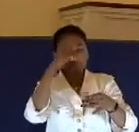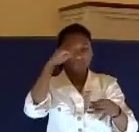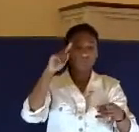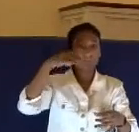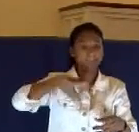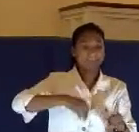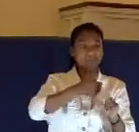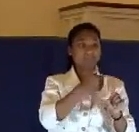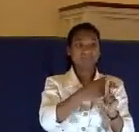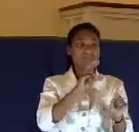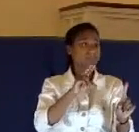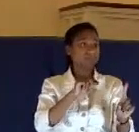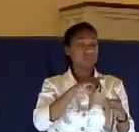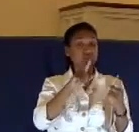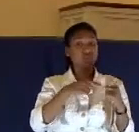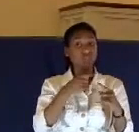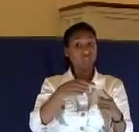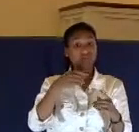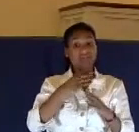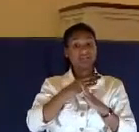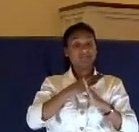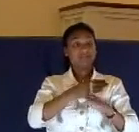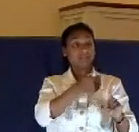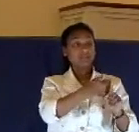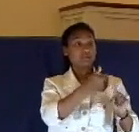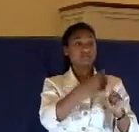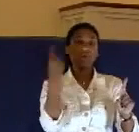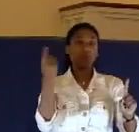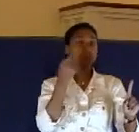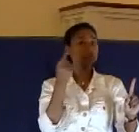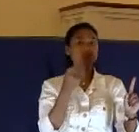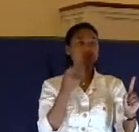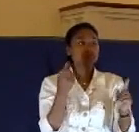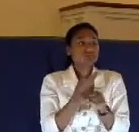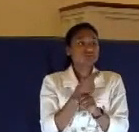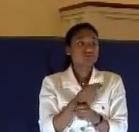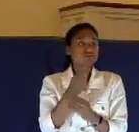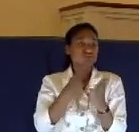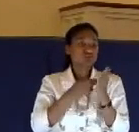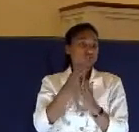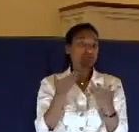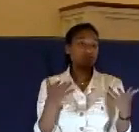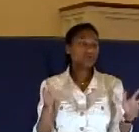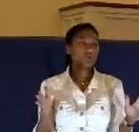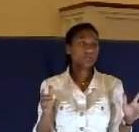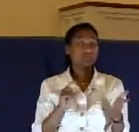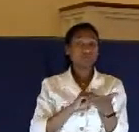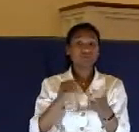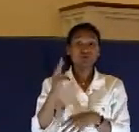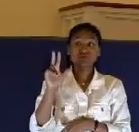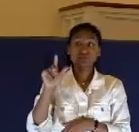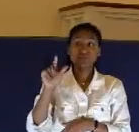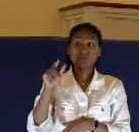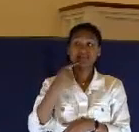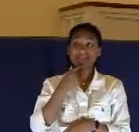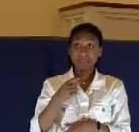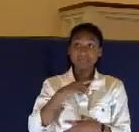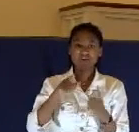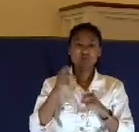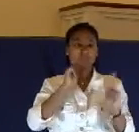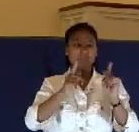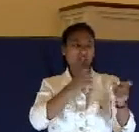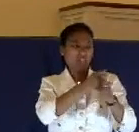When he defended himself, he always just simply spoke the truth. Look at verse 23, who, when he was reviled,